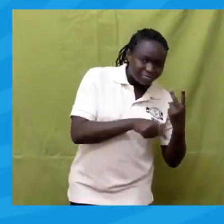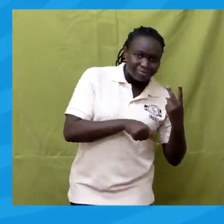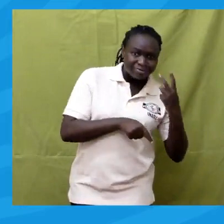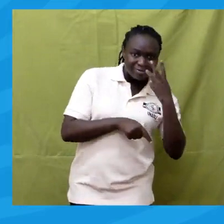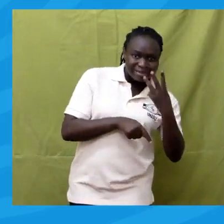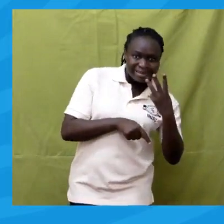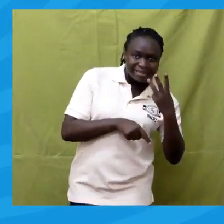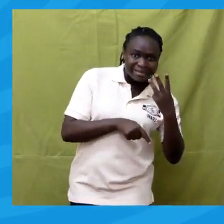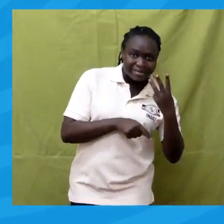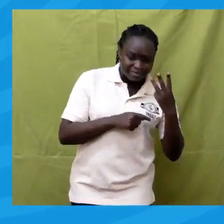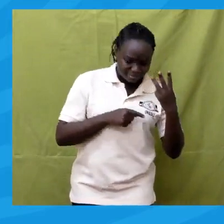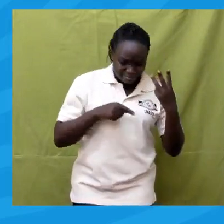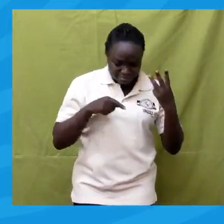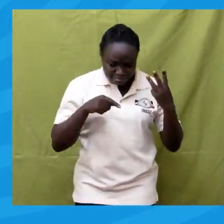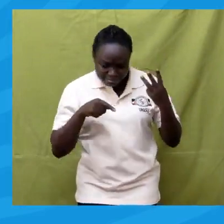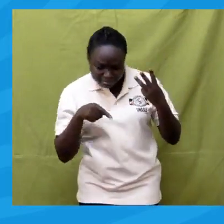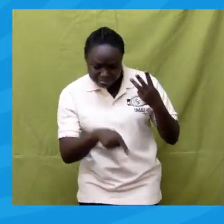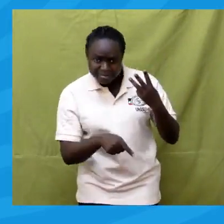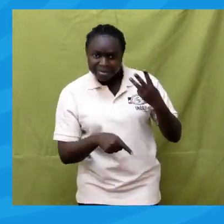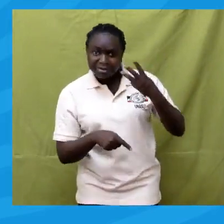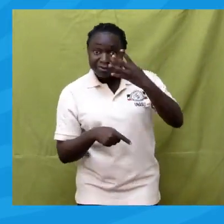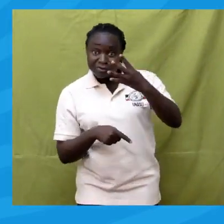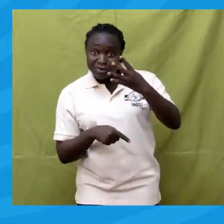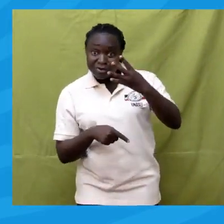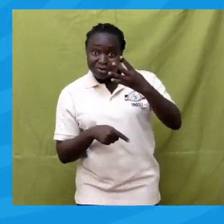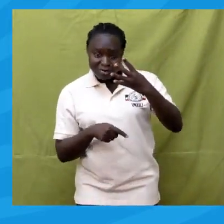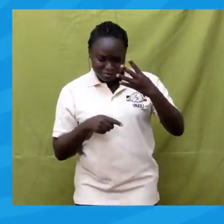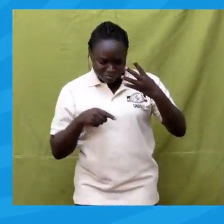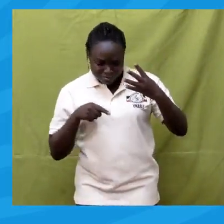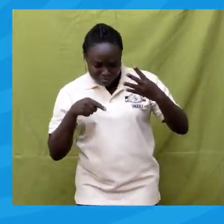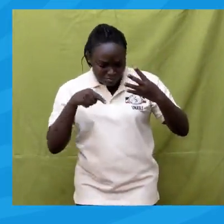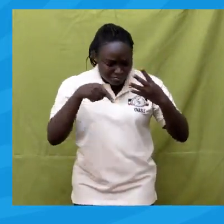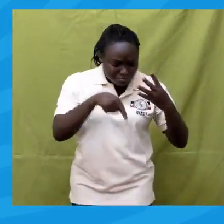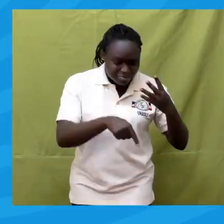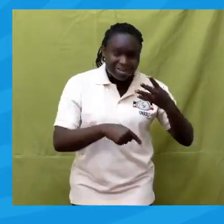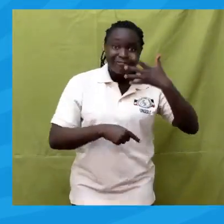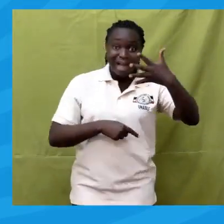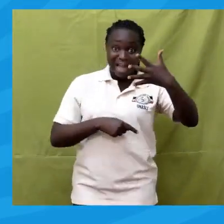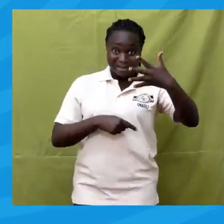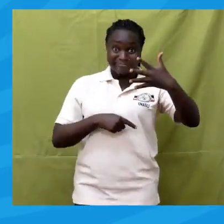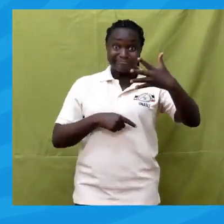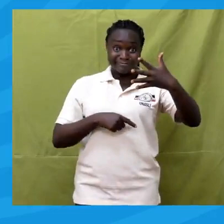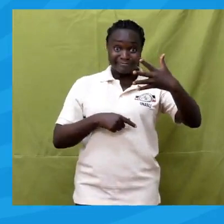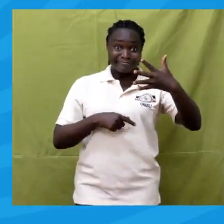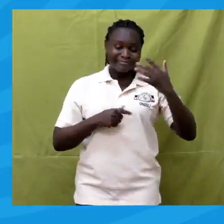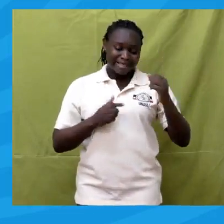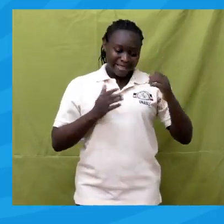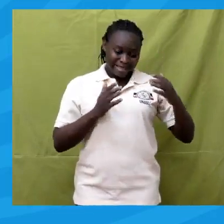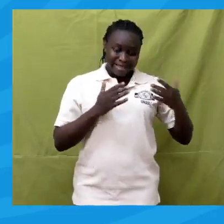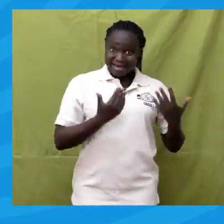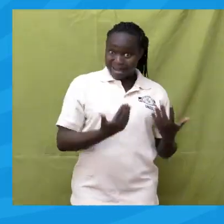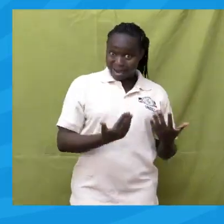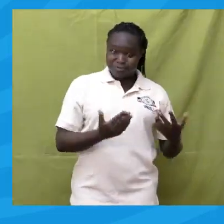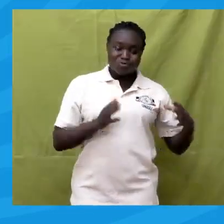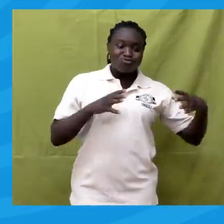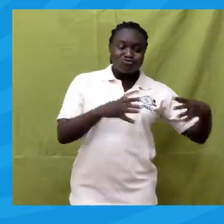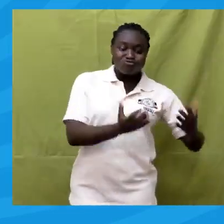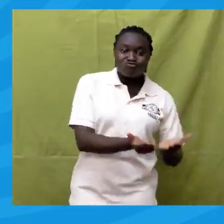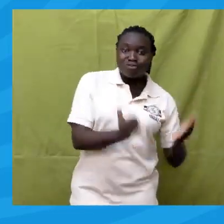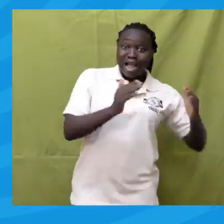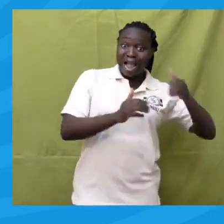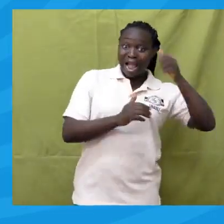three, four, five. Set A has